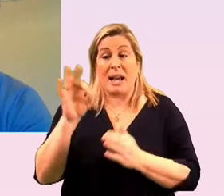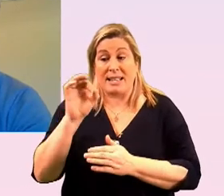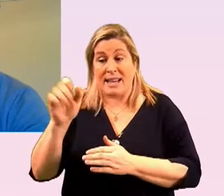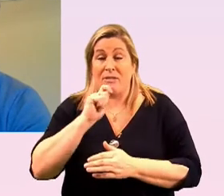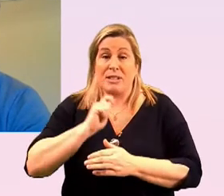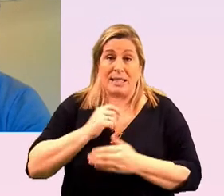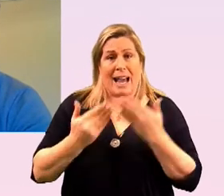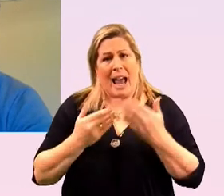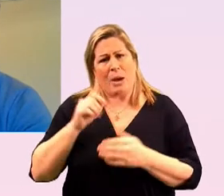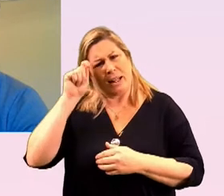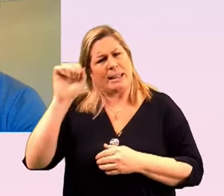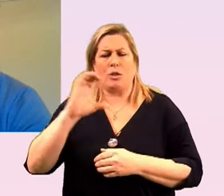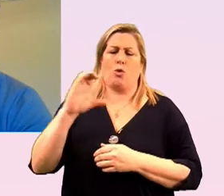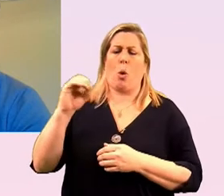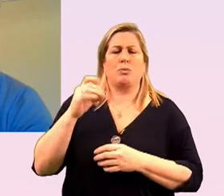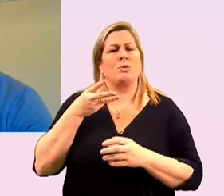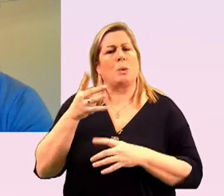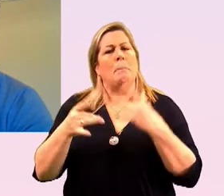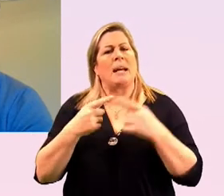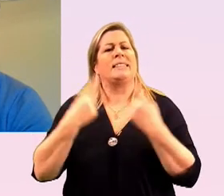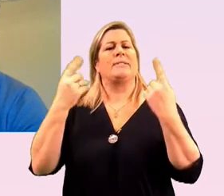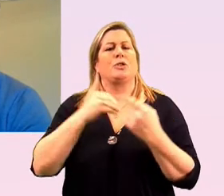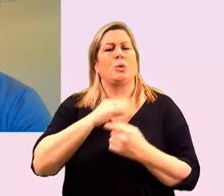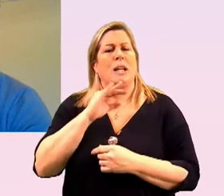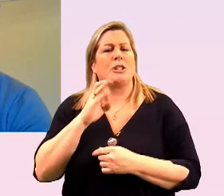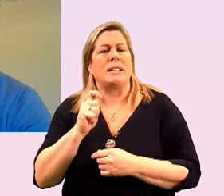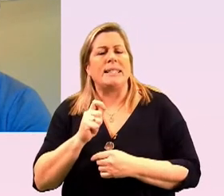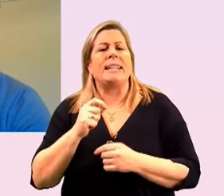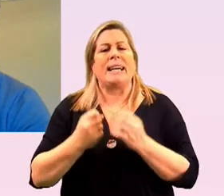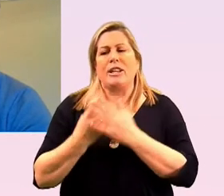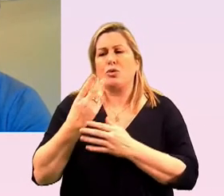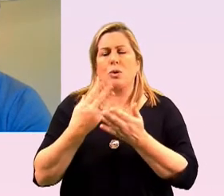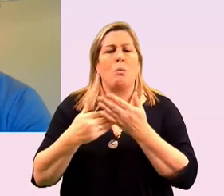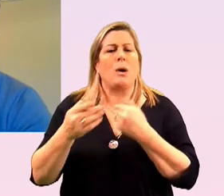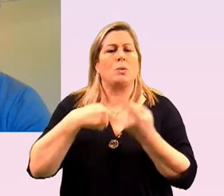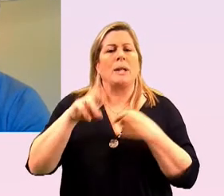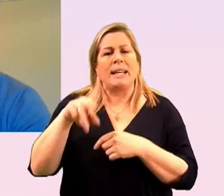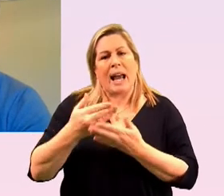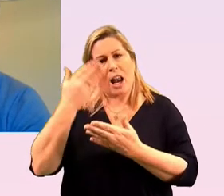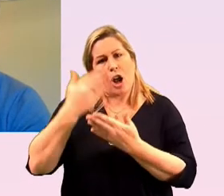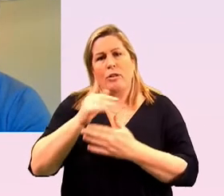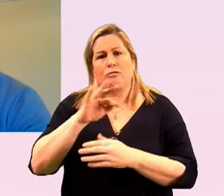corporates make a difference to lgbt issues and what we can learn from the international experience